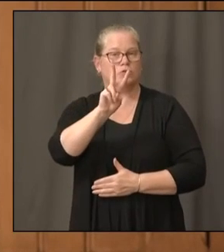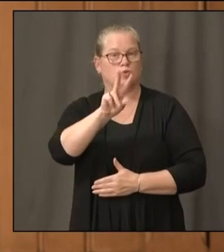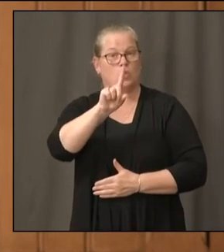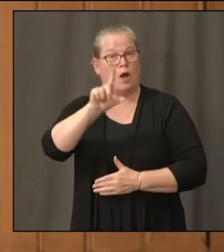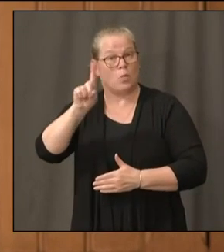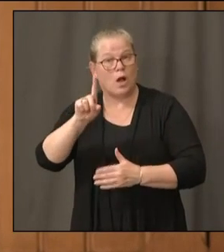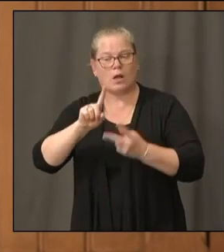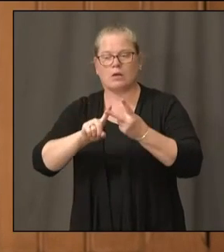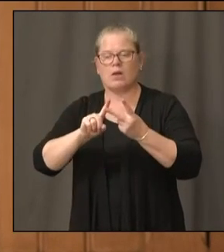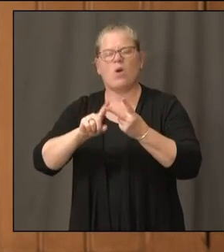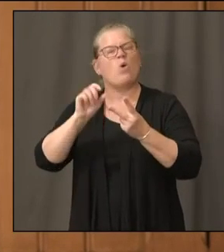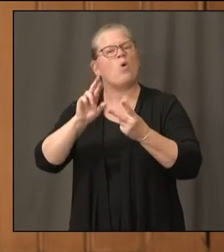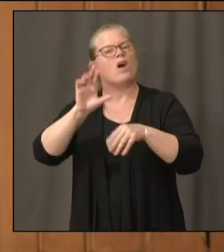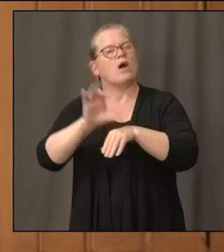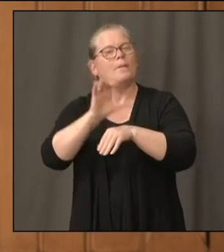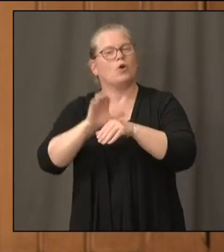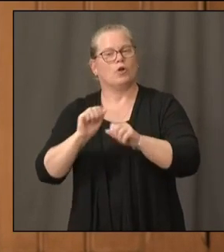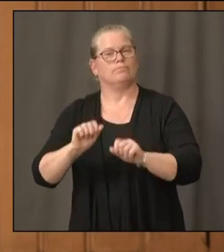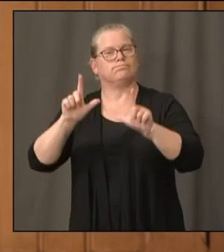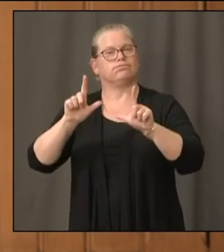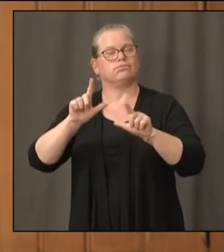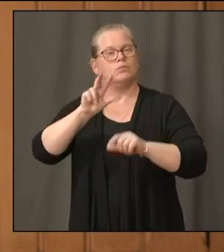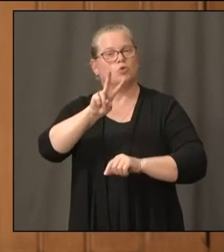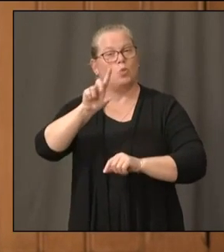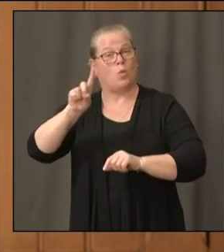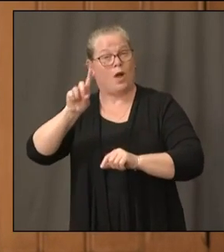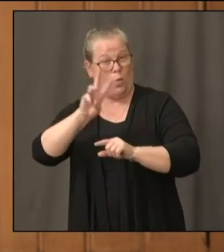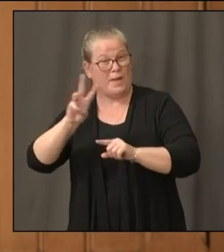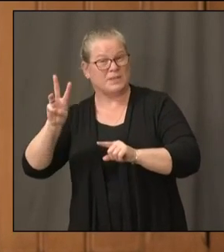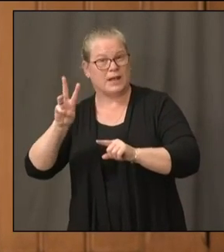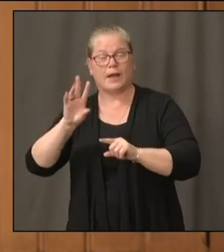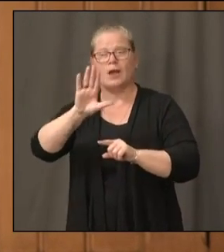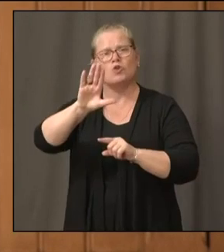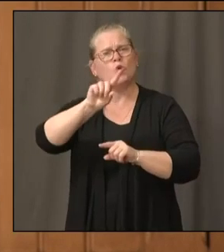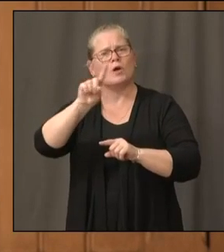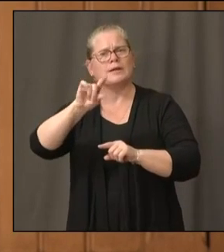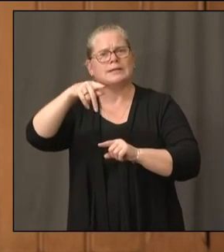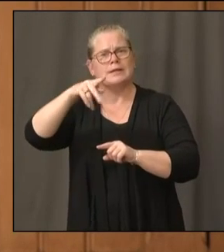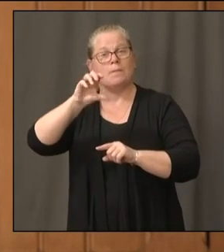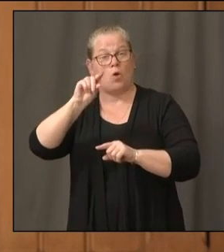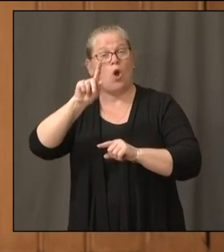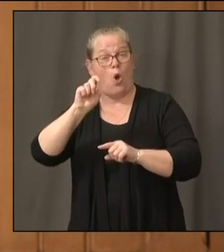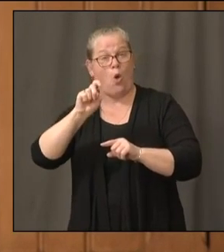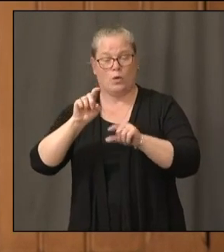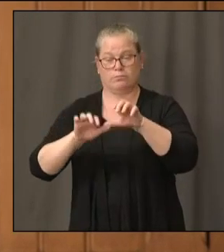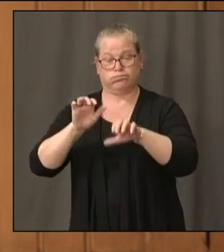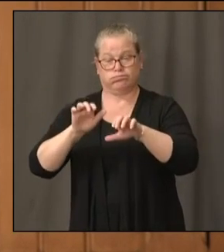code. And with so many testing sites around the country, you'll very easily find one close to you.